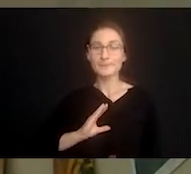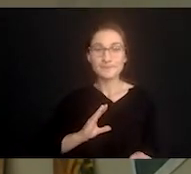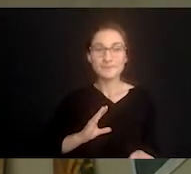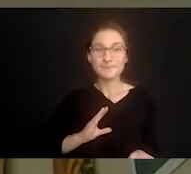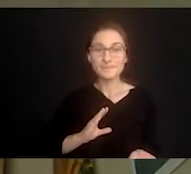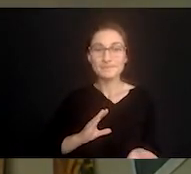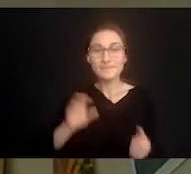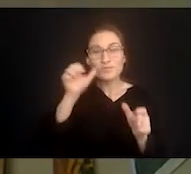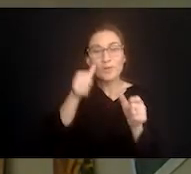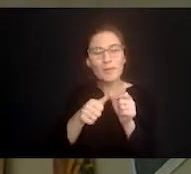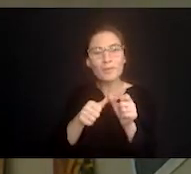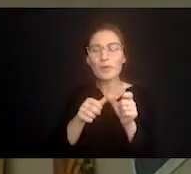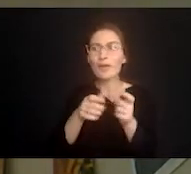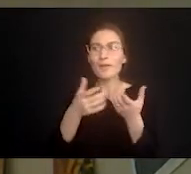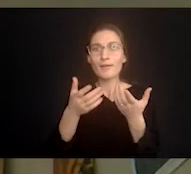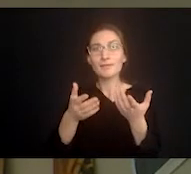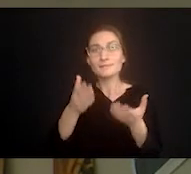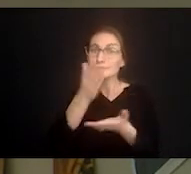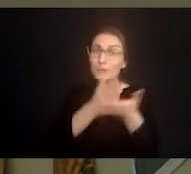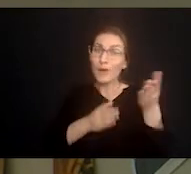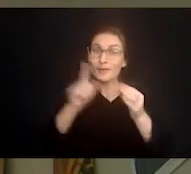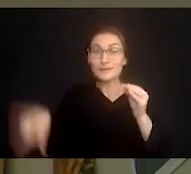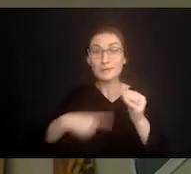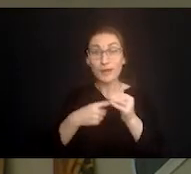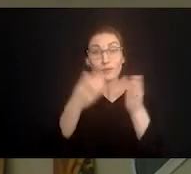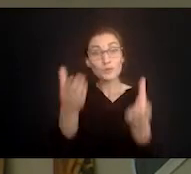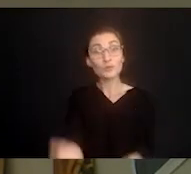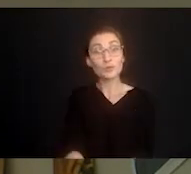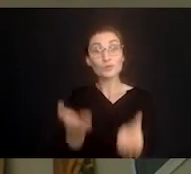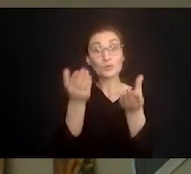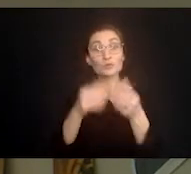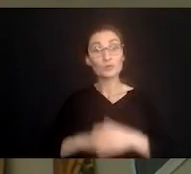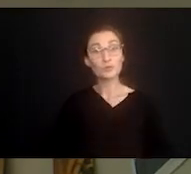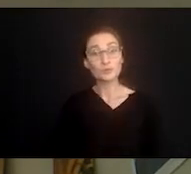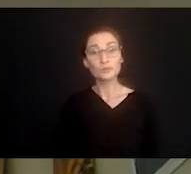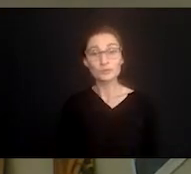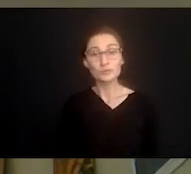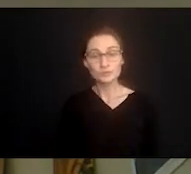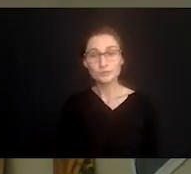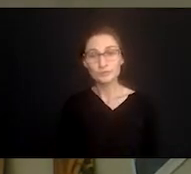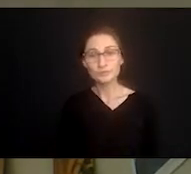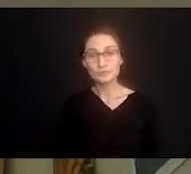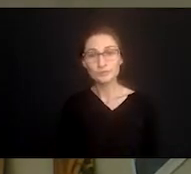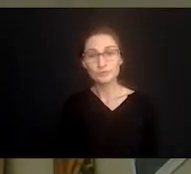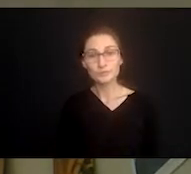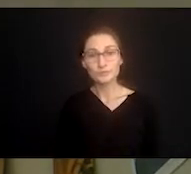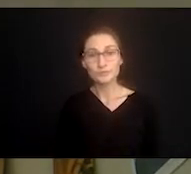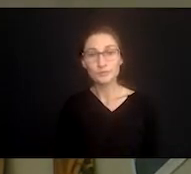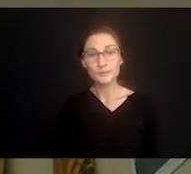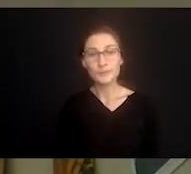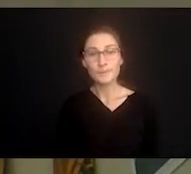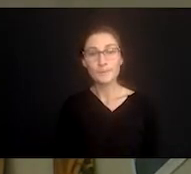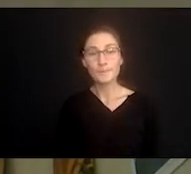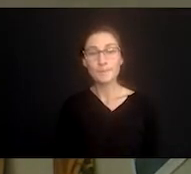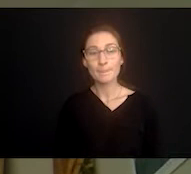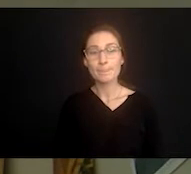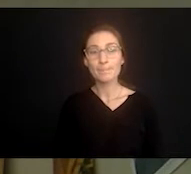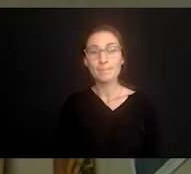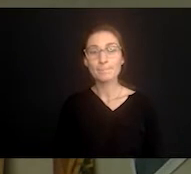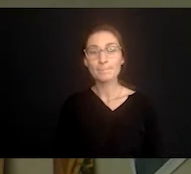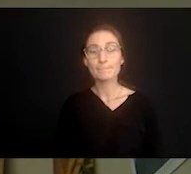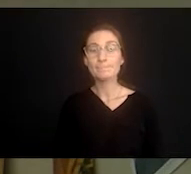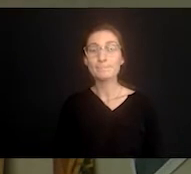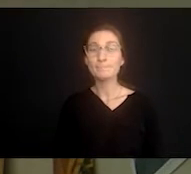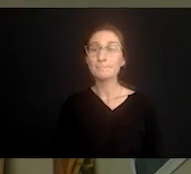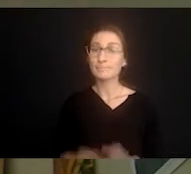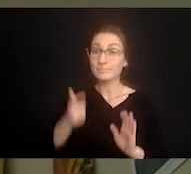and remember that that it is about you in part as well so do something for yourself you know